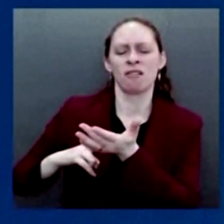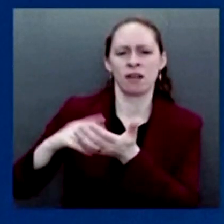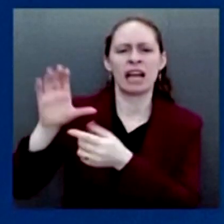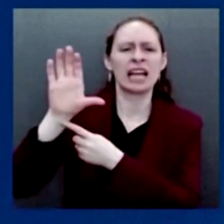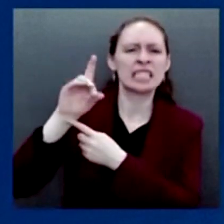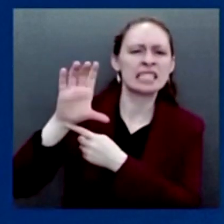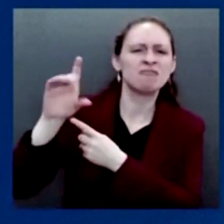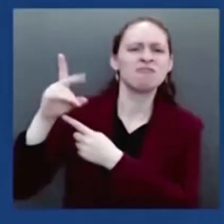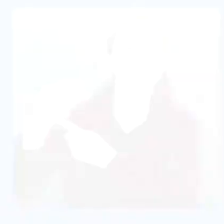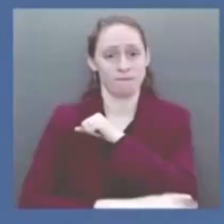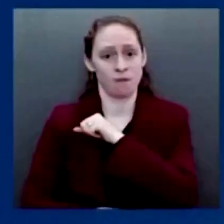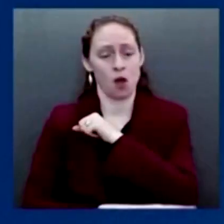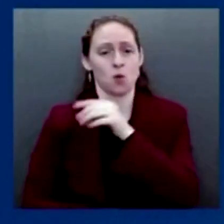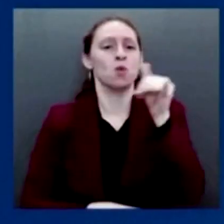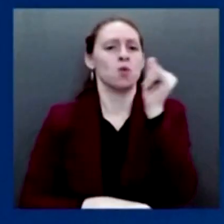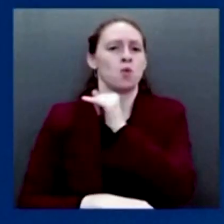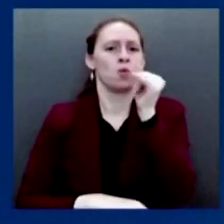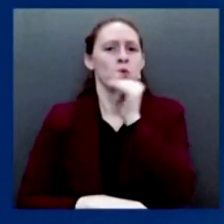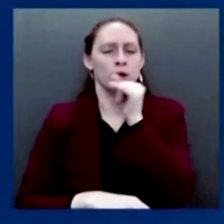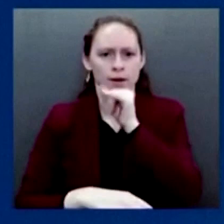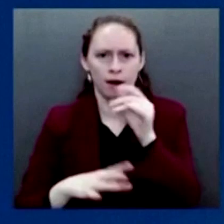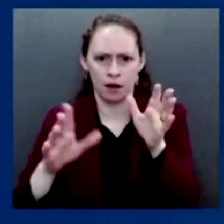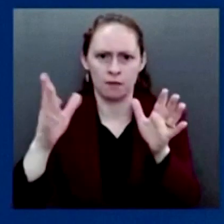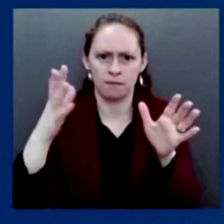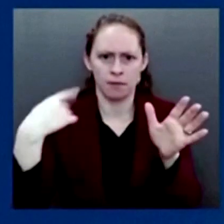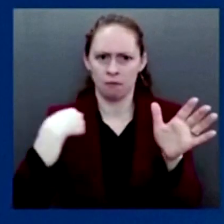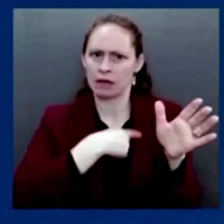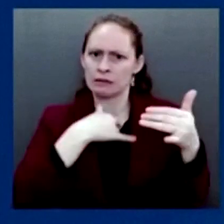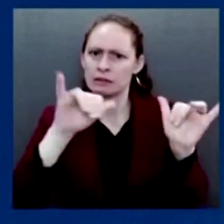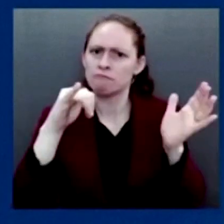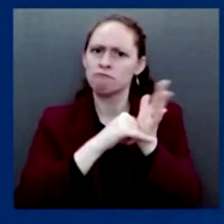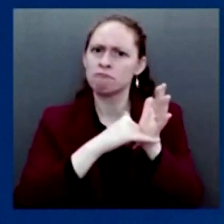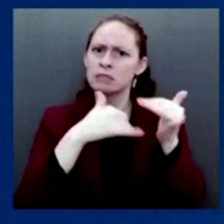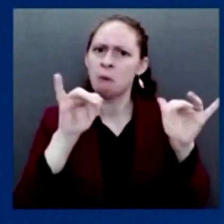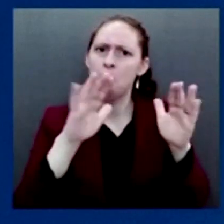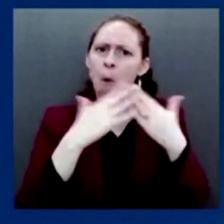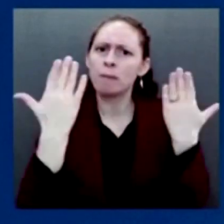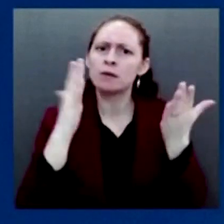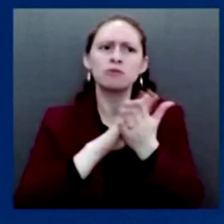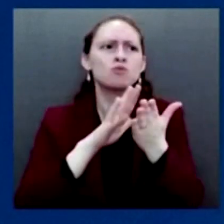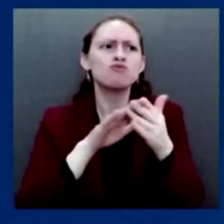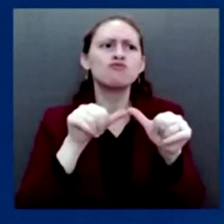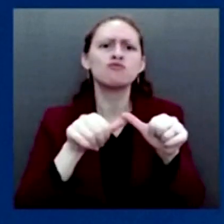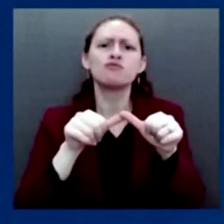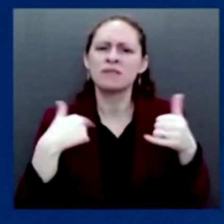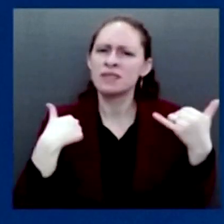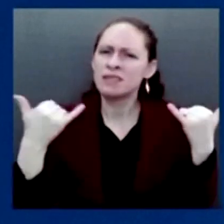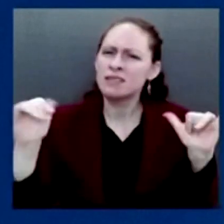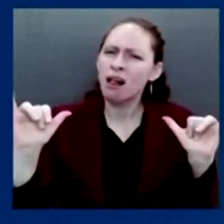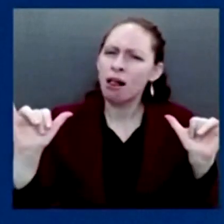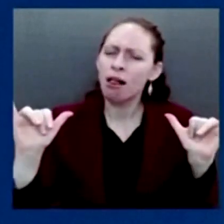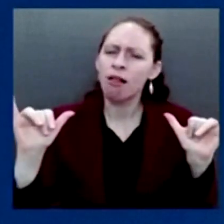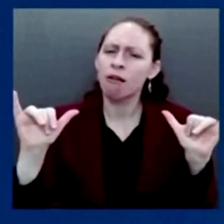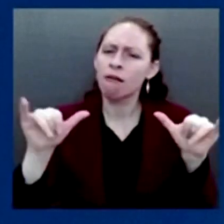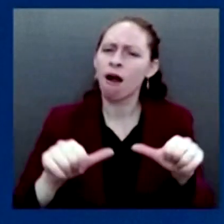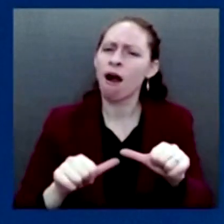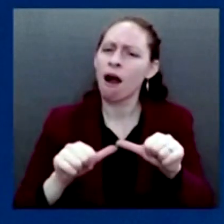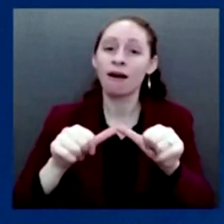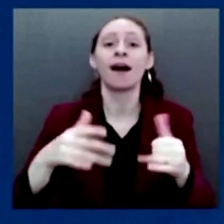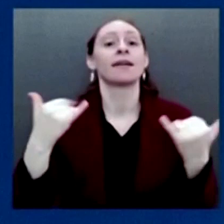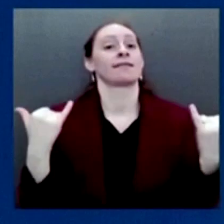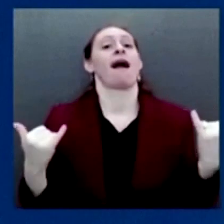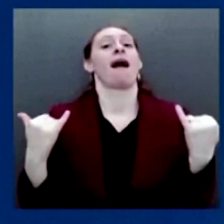nation last year. So now, here we are. We have pediatric vaccination. One of the best things that we can do is get our children and our teenagers